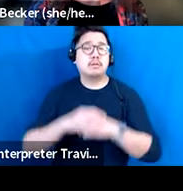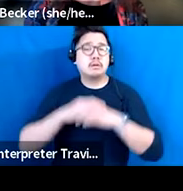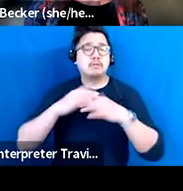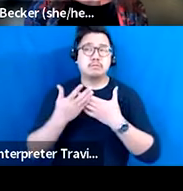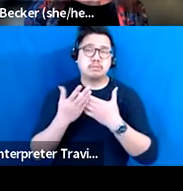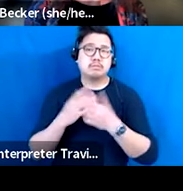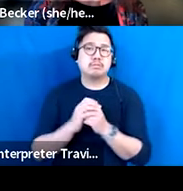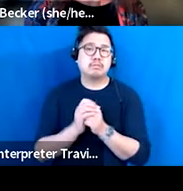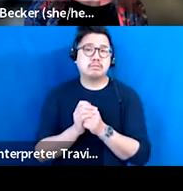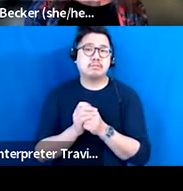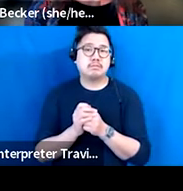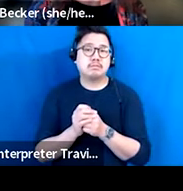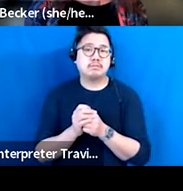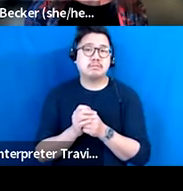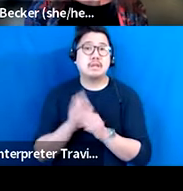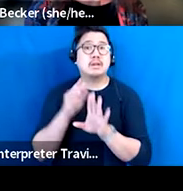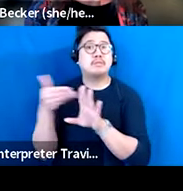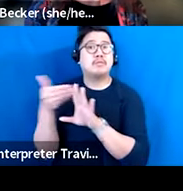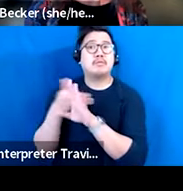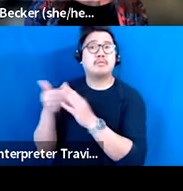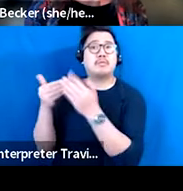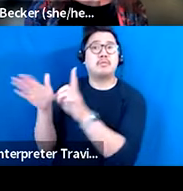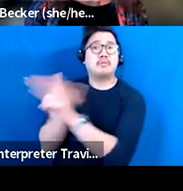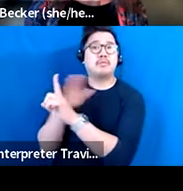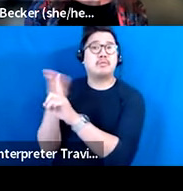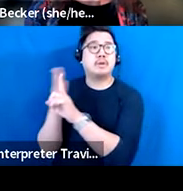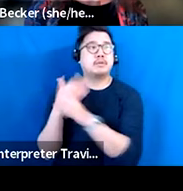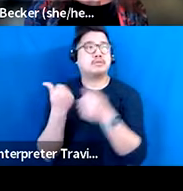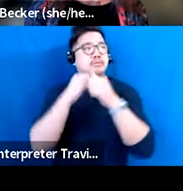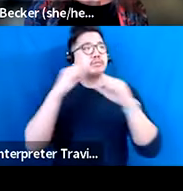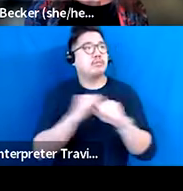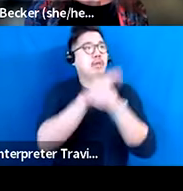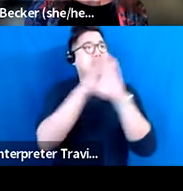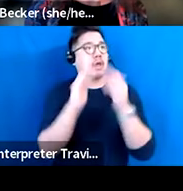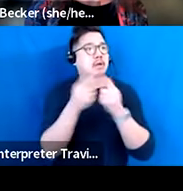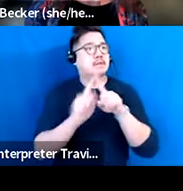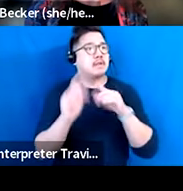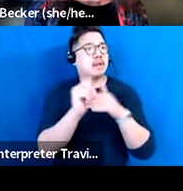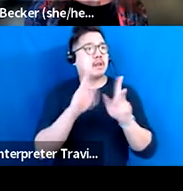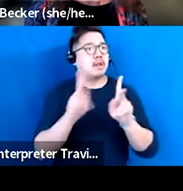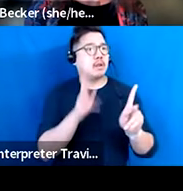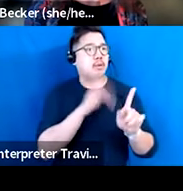never works out particularly well. And I was surprised to see how much